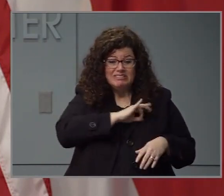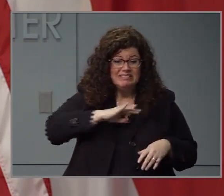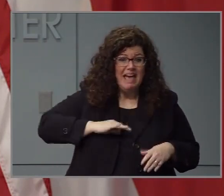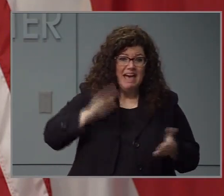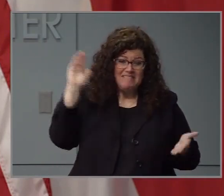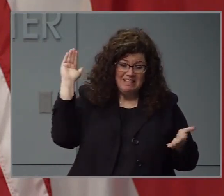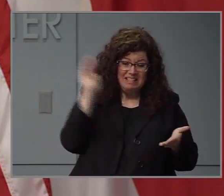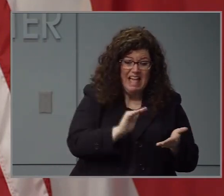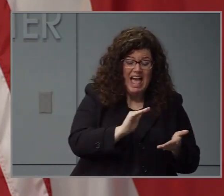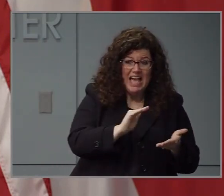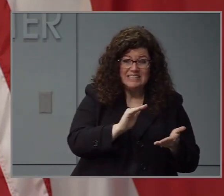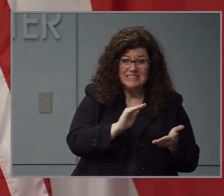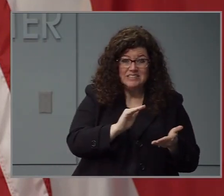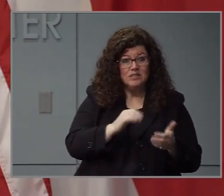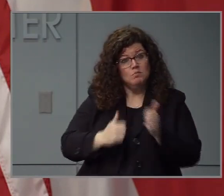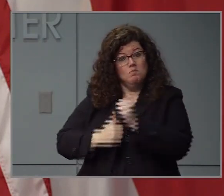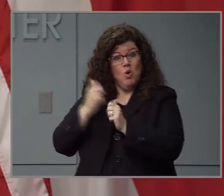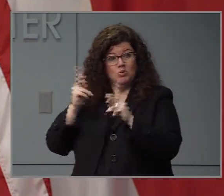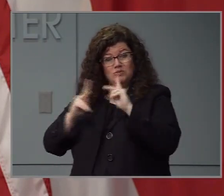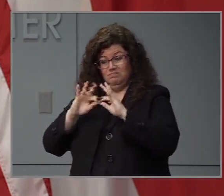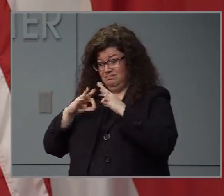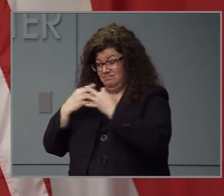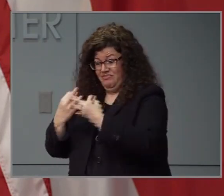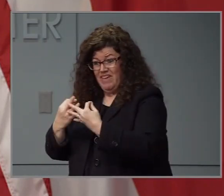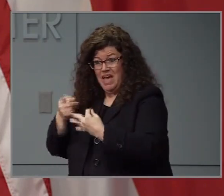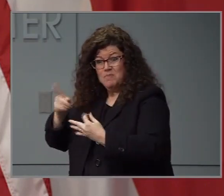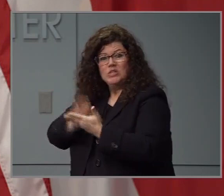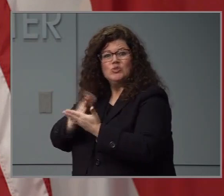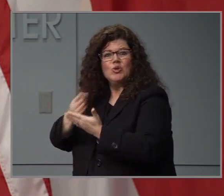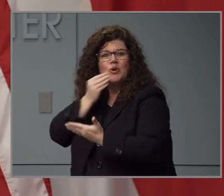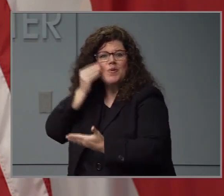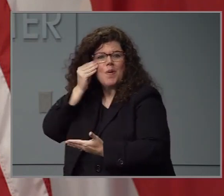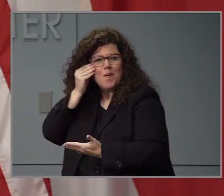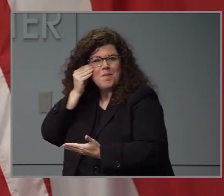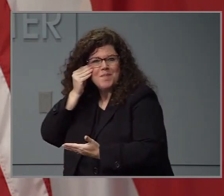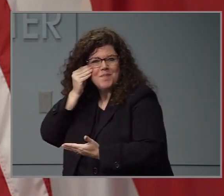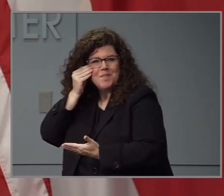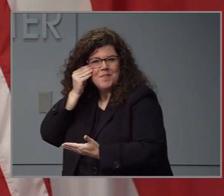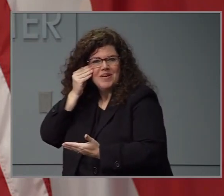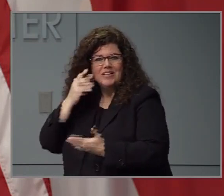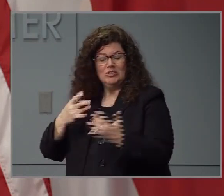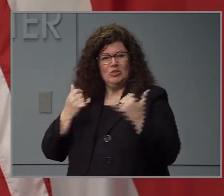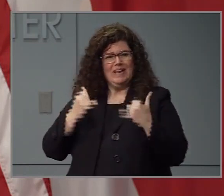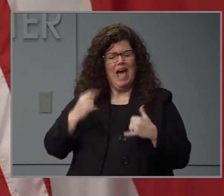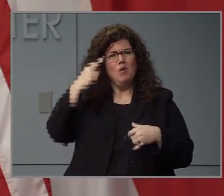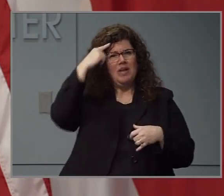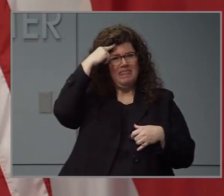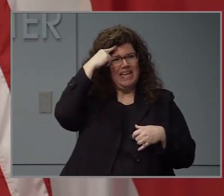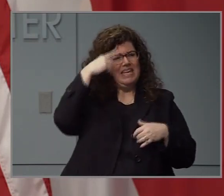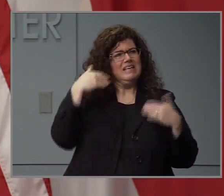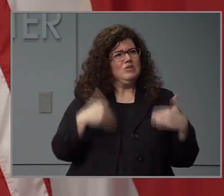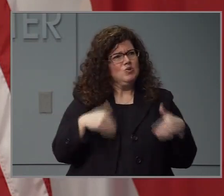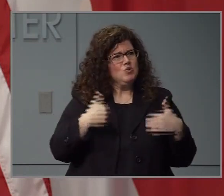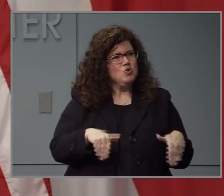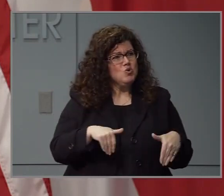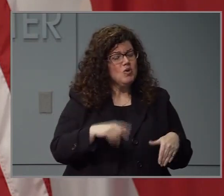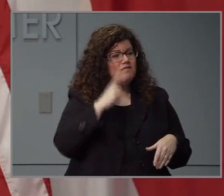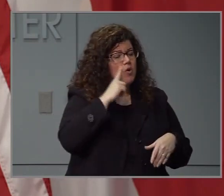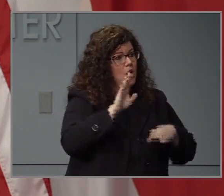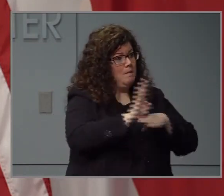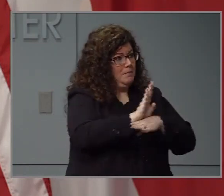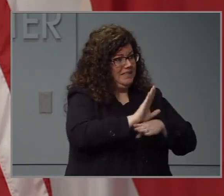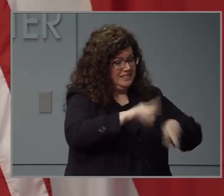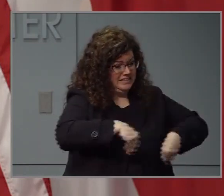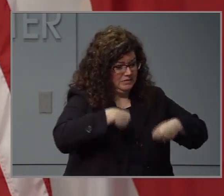are being made and eaten at home. The industry is trying to shift from a packaging in large quantities for commercial customers